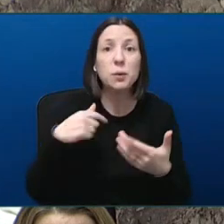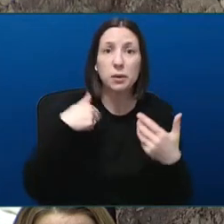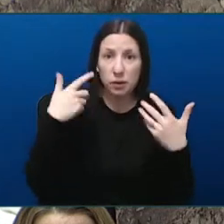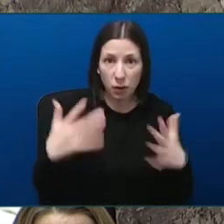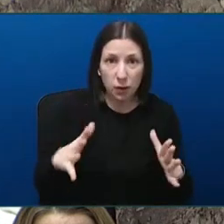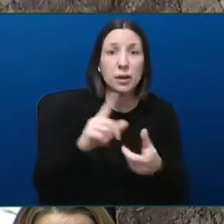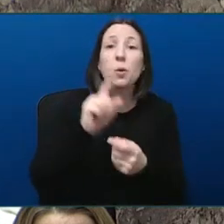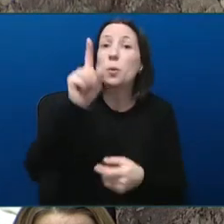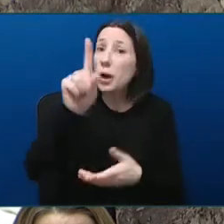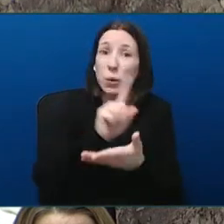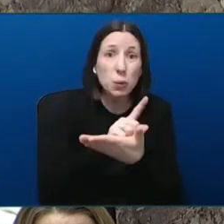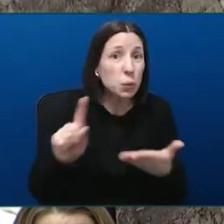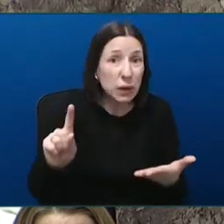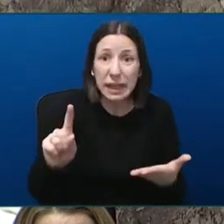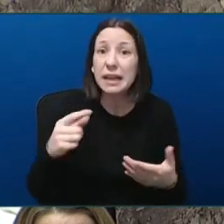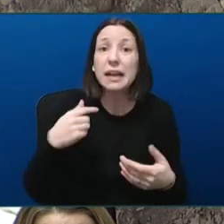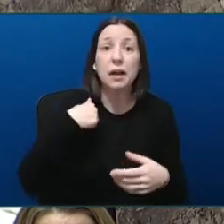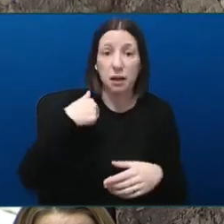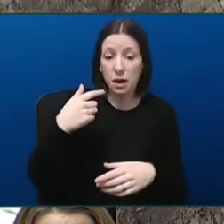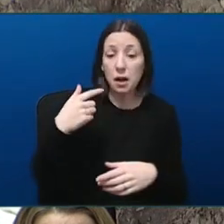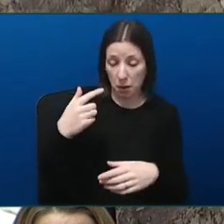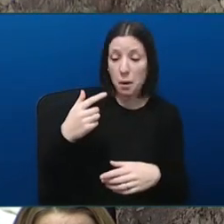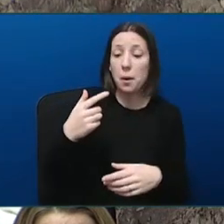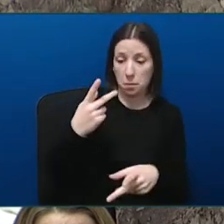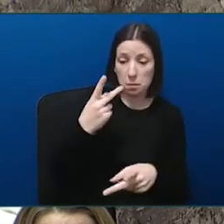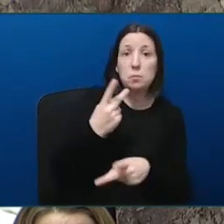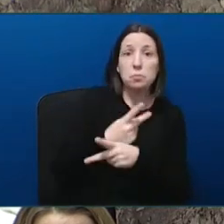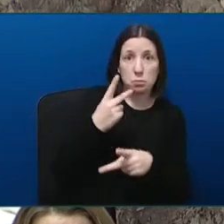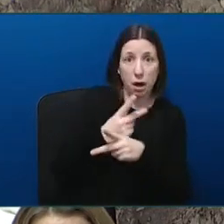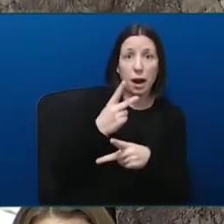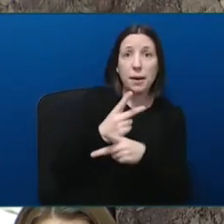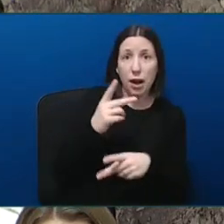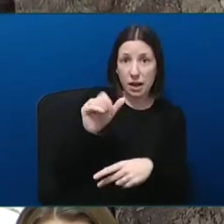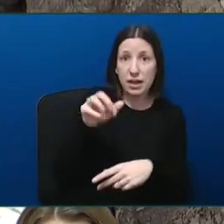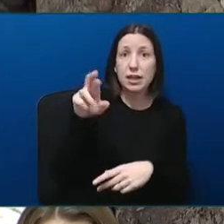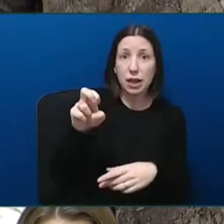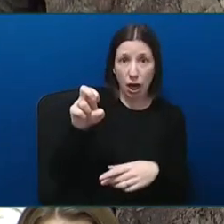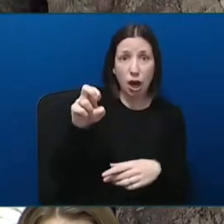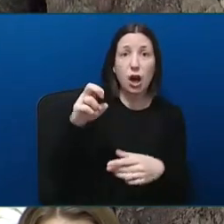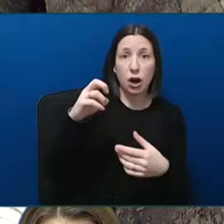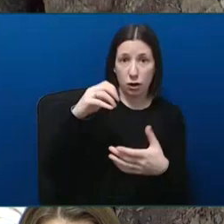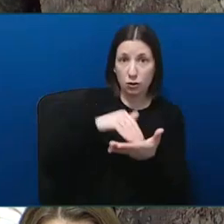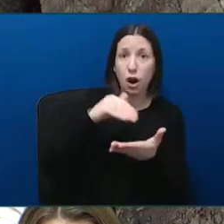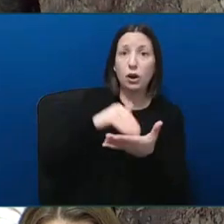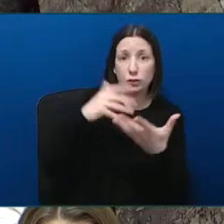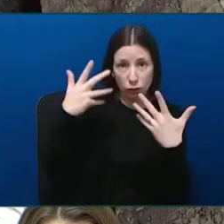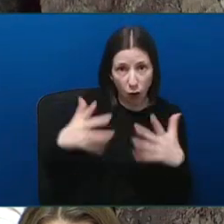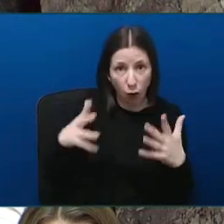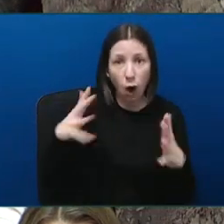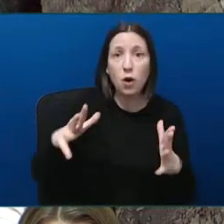-third of primary care doctors have moved to the new model, Honourable Speaker. After 20 years, they're still here by then.